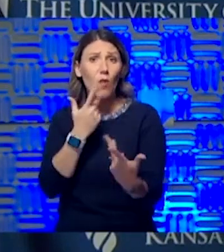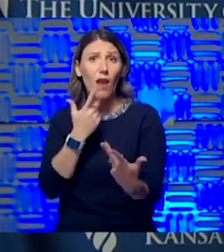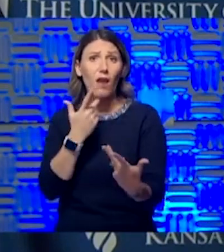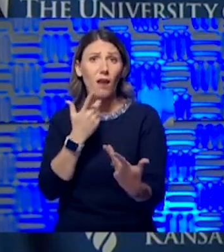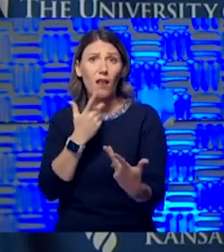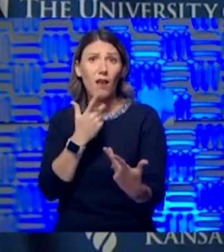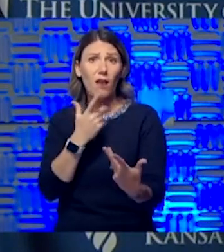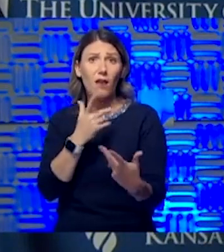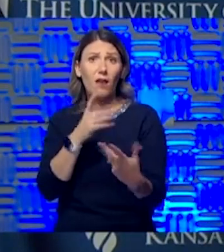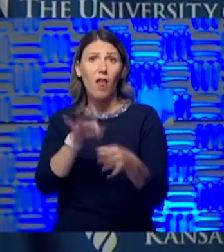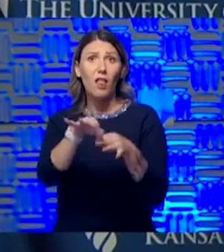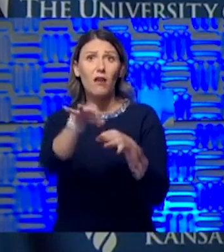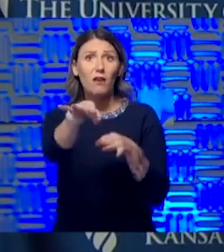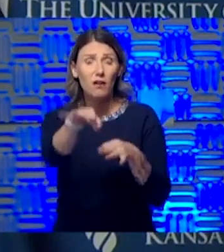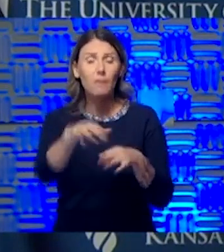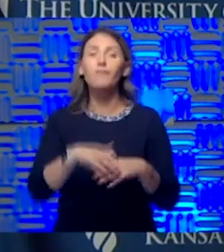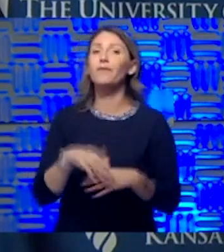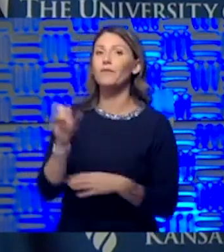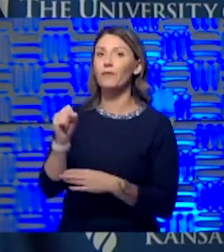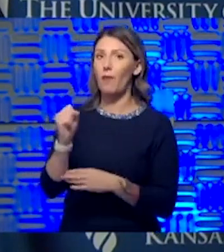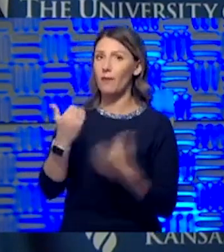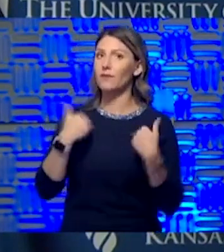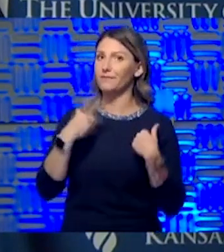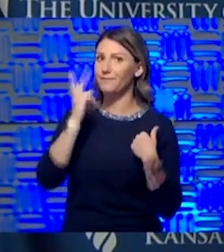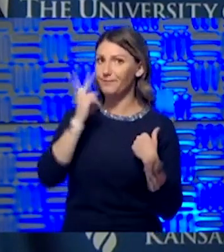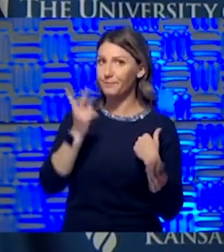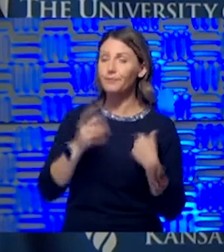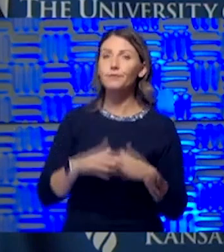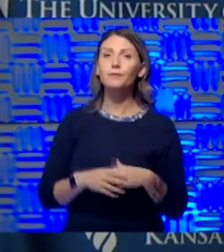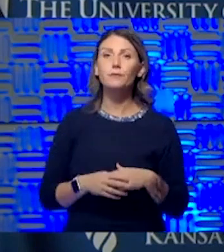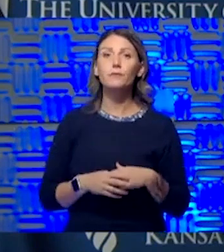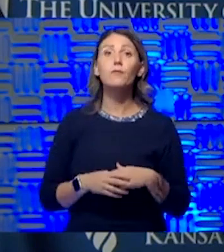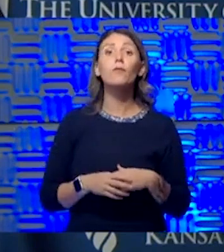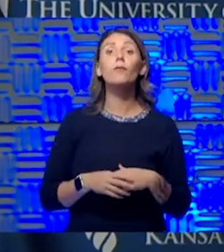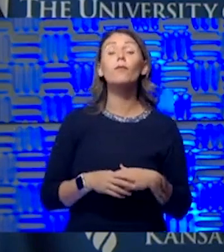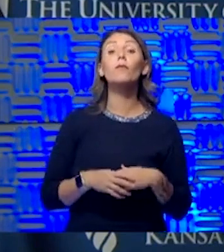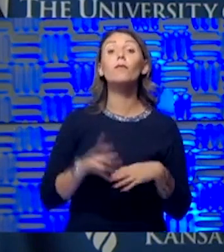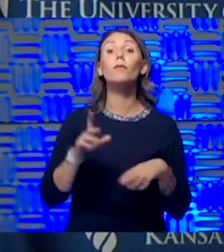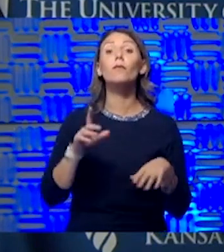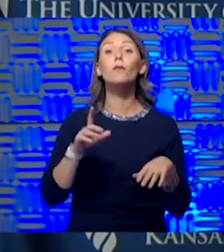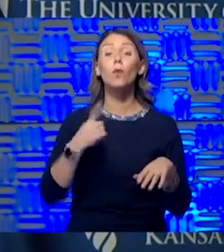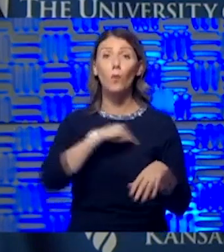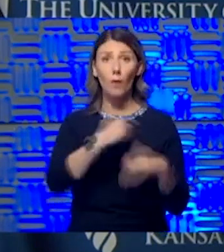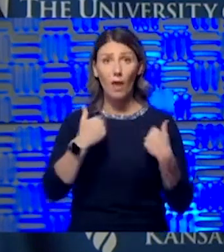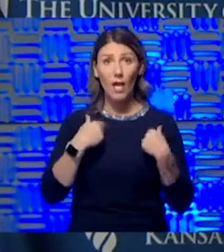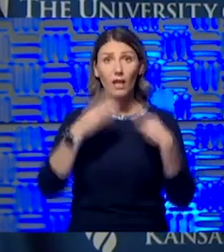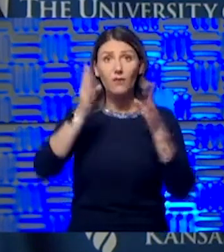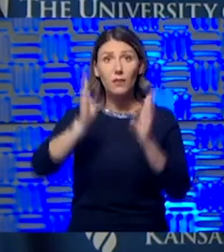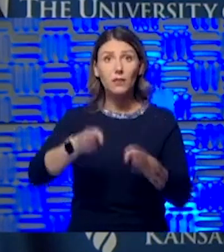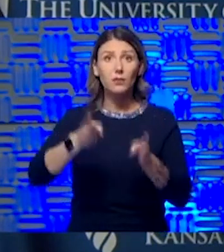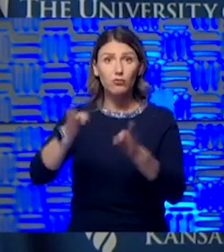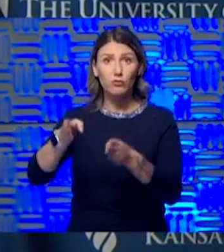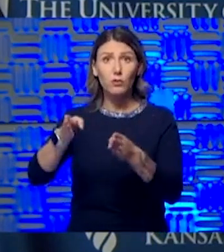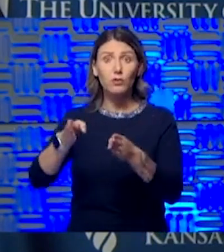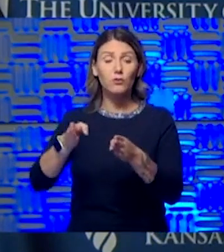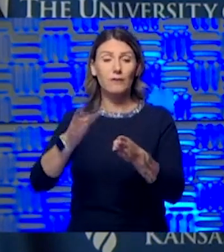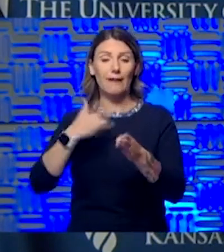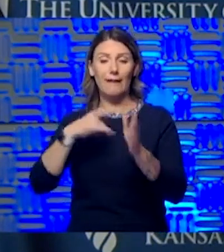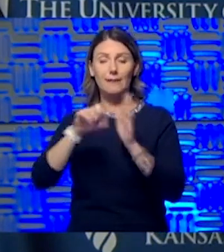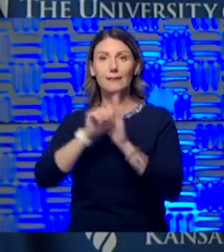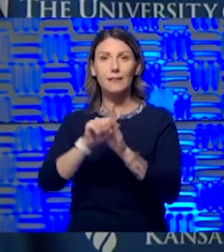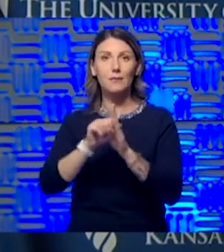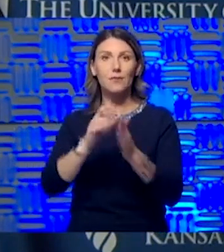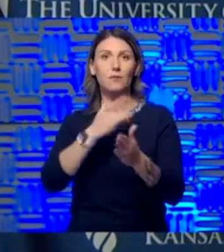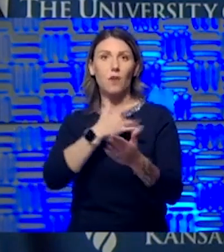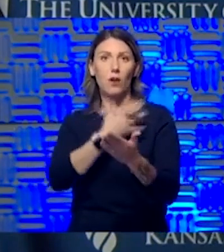Yes, I have. And another thing I've seen, although we do have individuals who probably had symptoms of heart failure, coronary